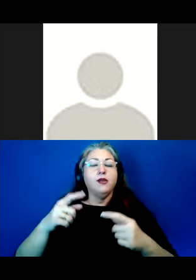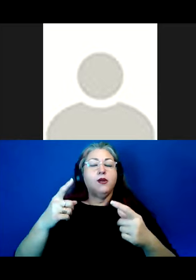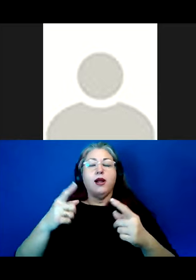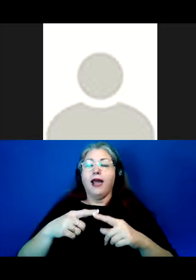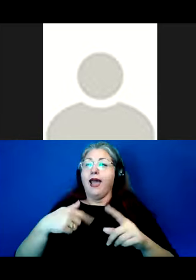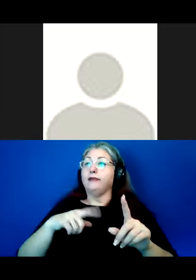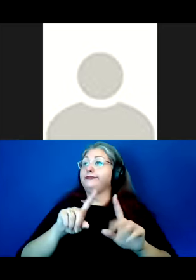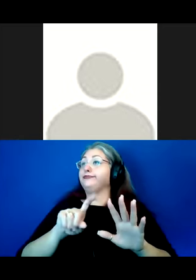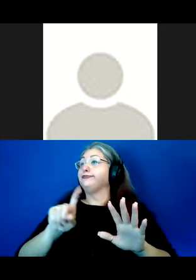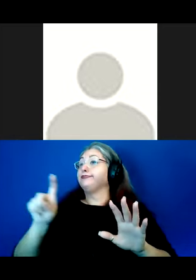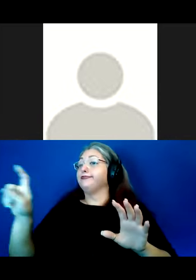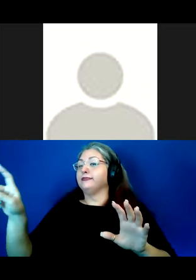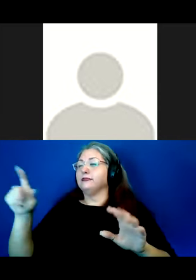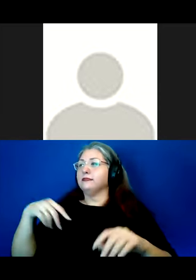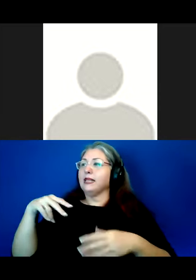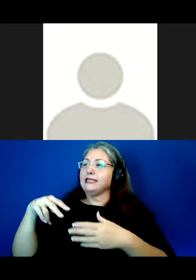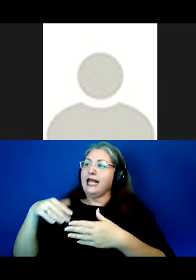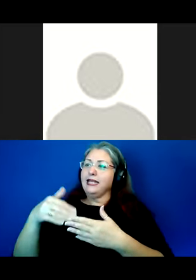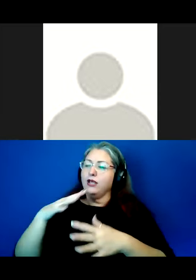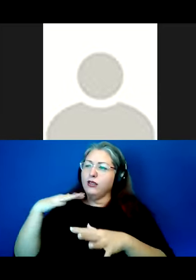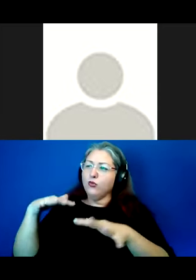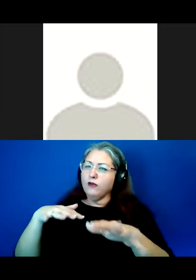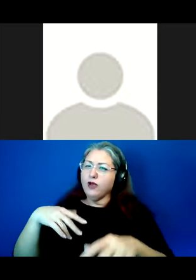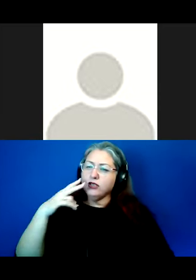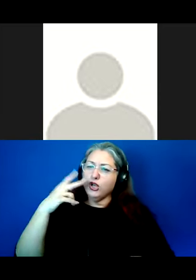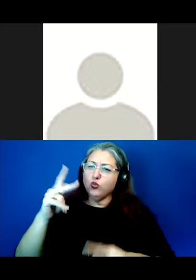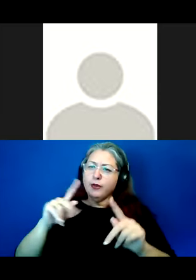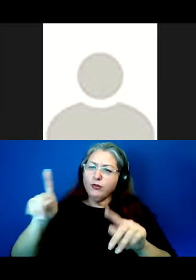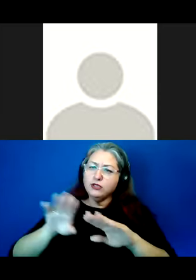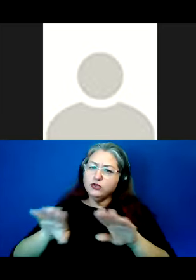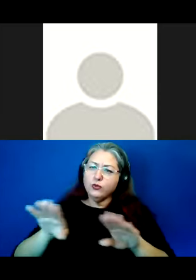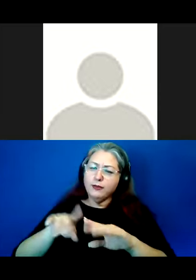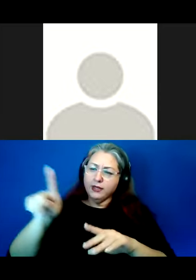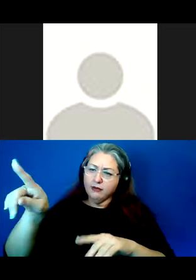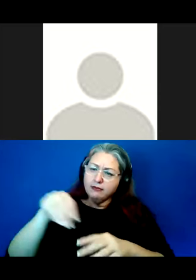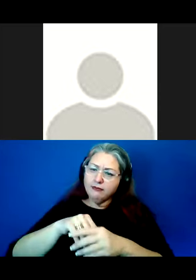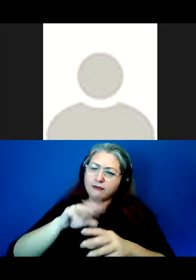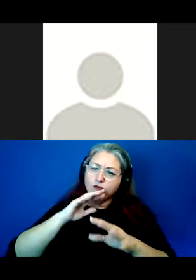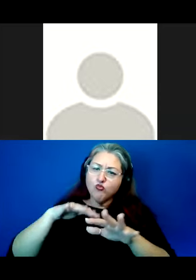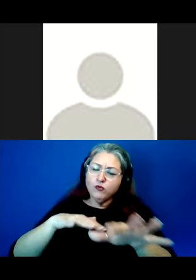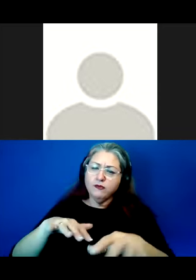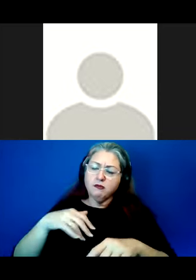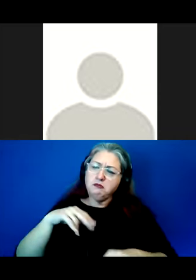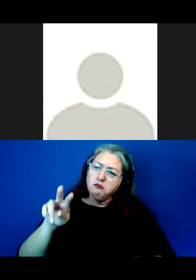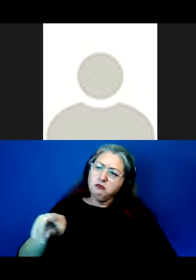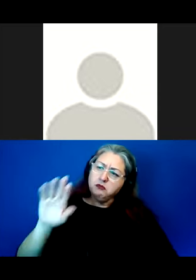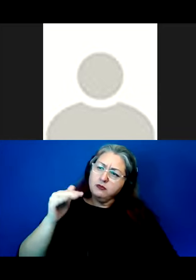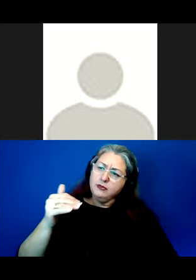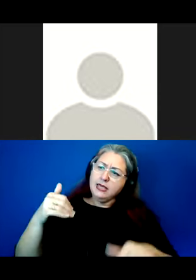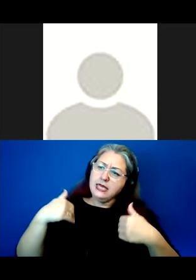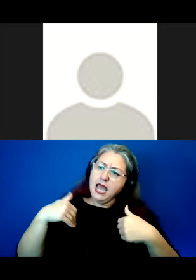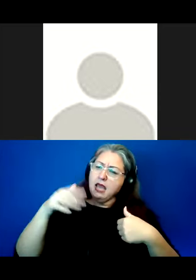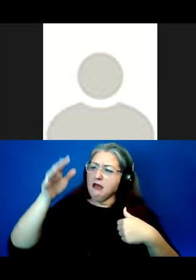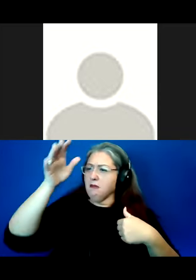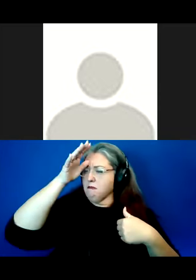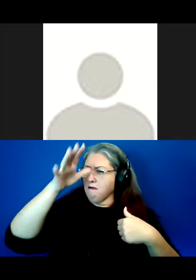I stepped away from the group, and I was standing along the river, and I could see two people swimming out in the river. And it appeared to be a young father and